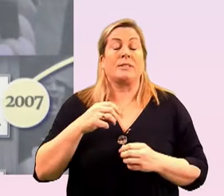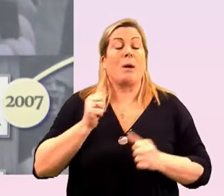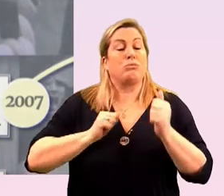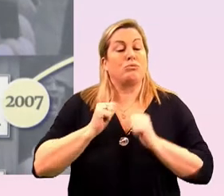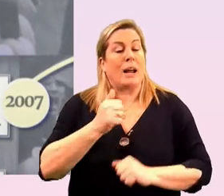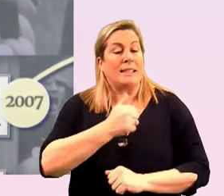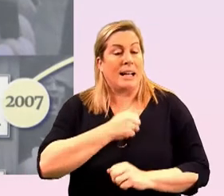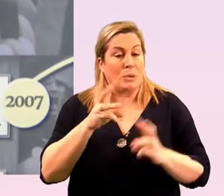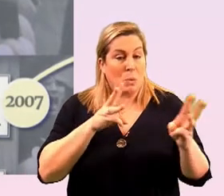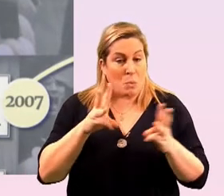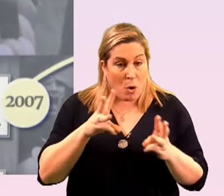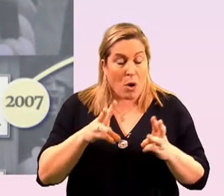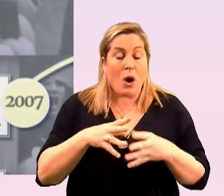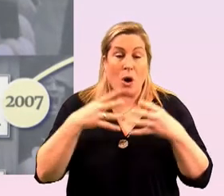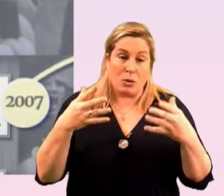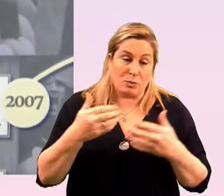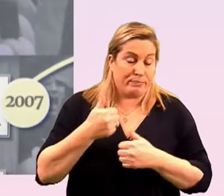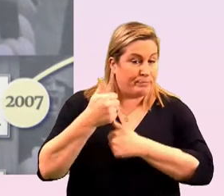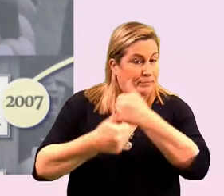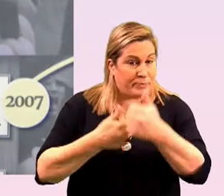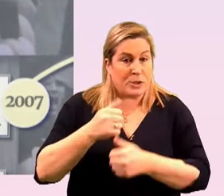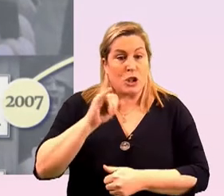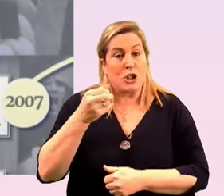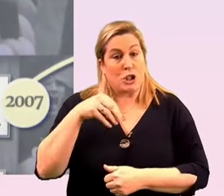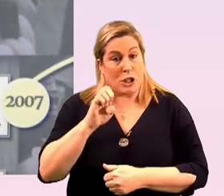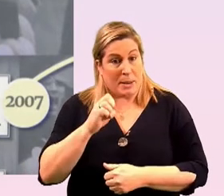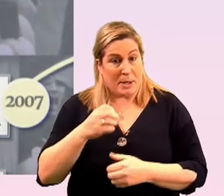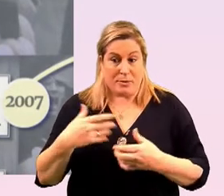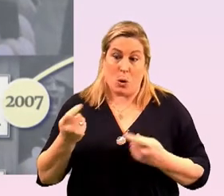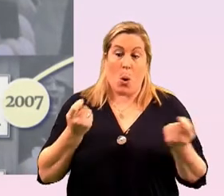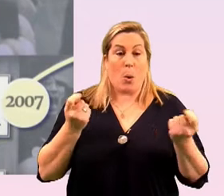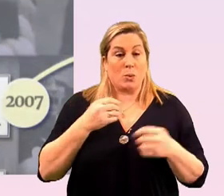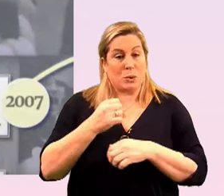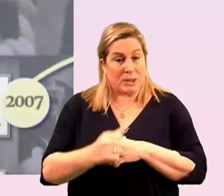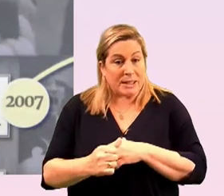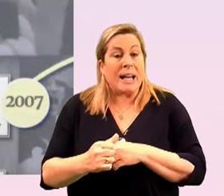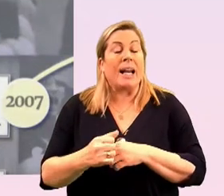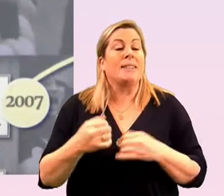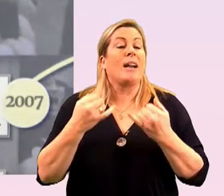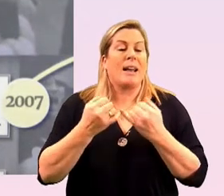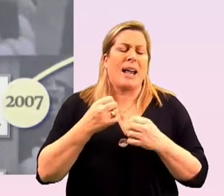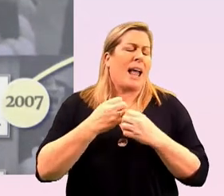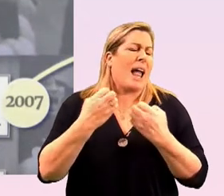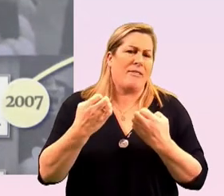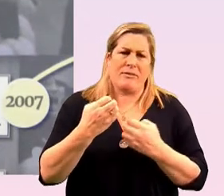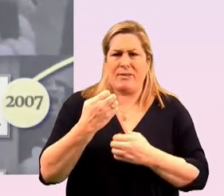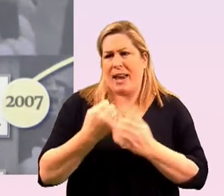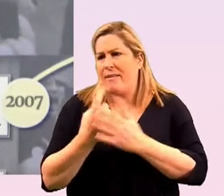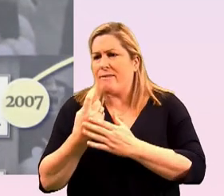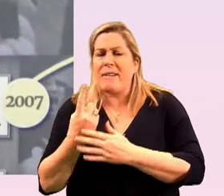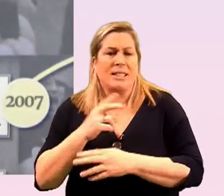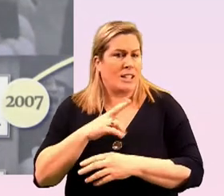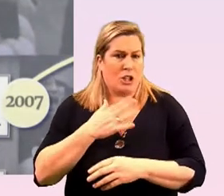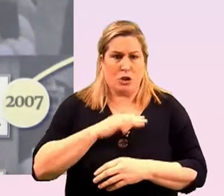jamie who is your host for today like every dublin pride event there's an army of people behind it as well as jamie